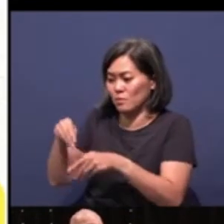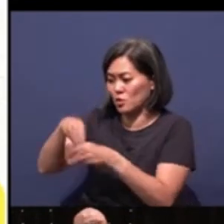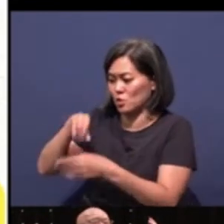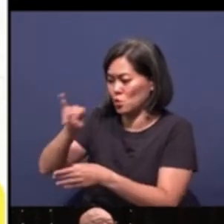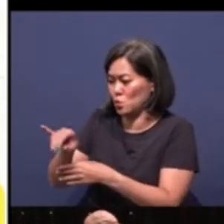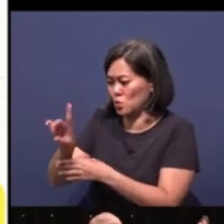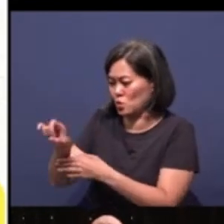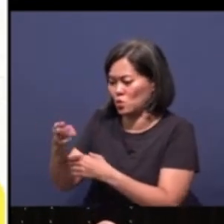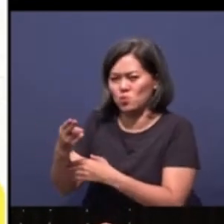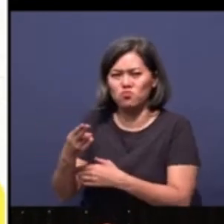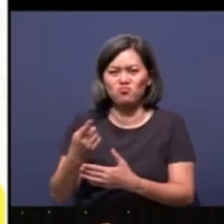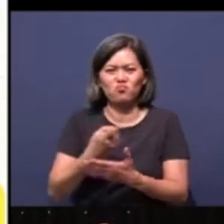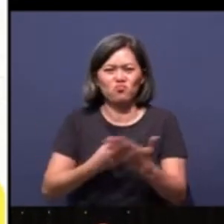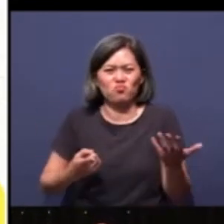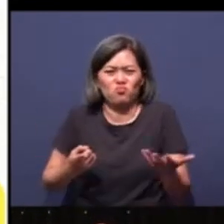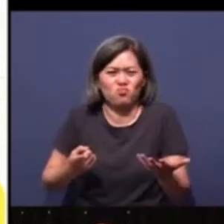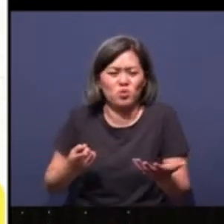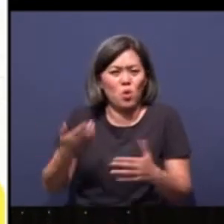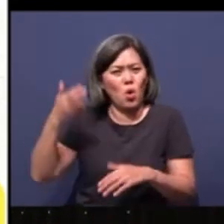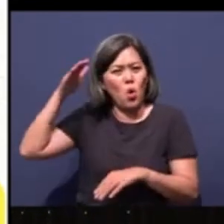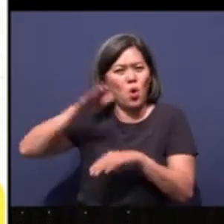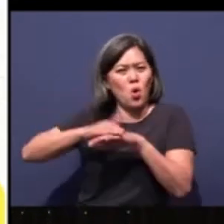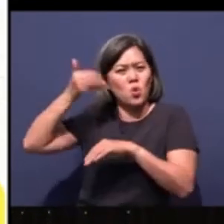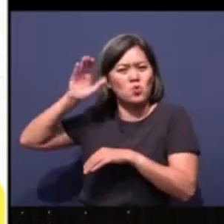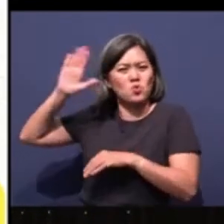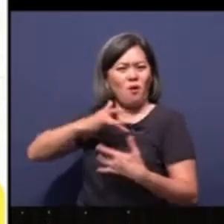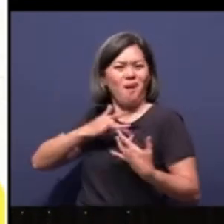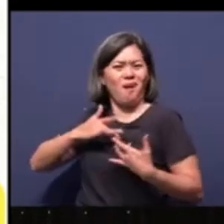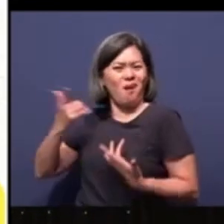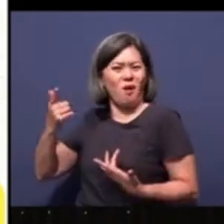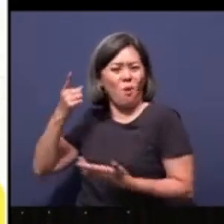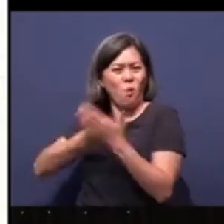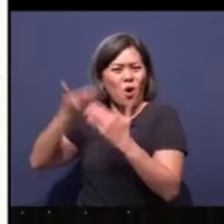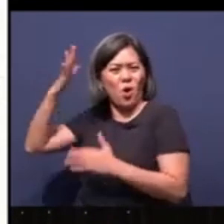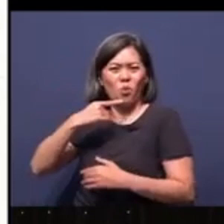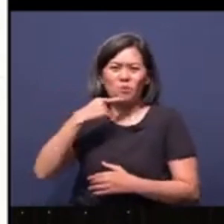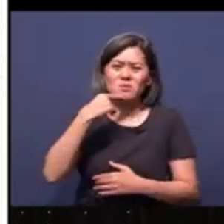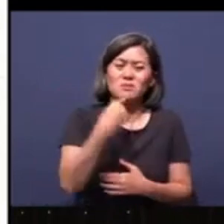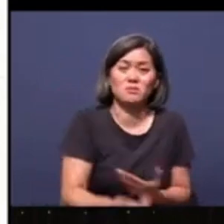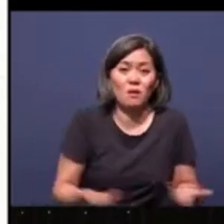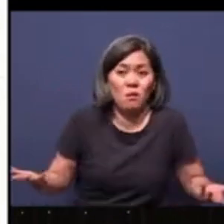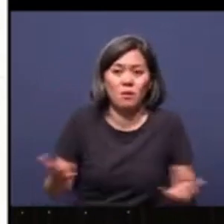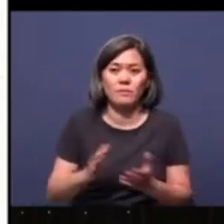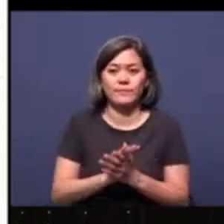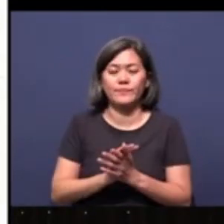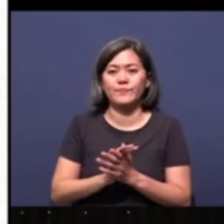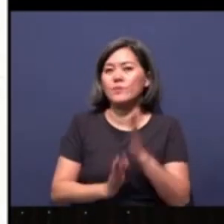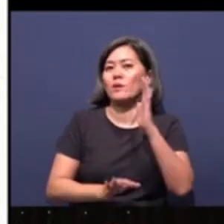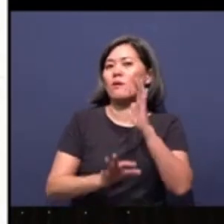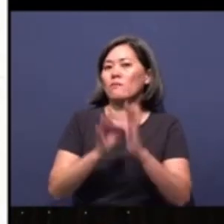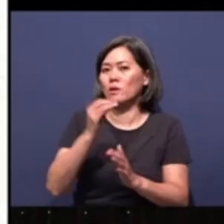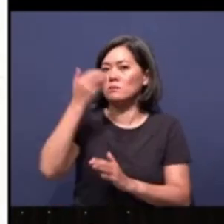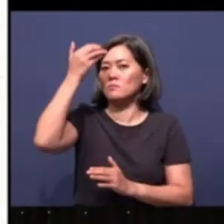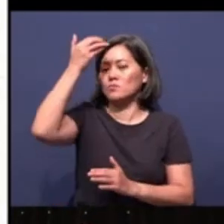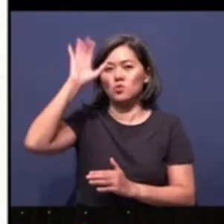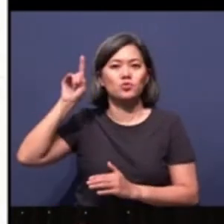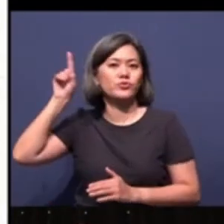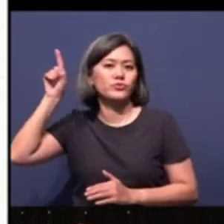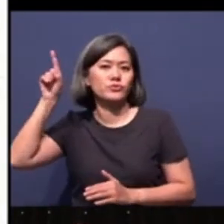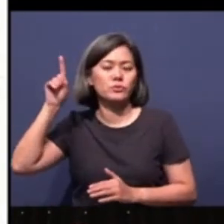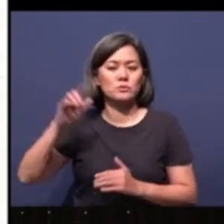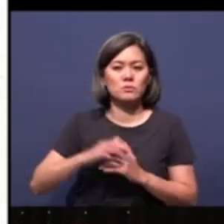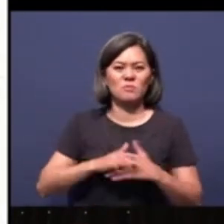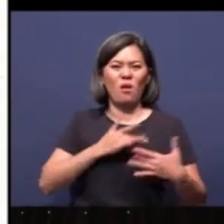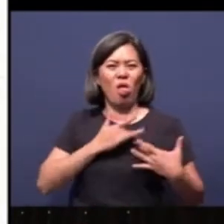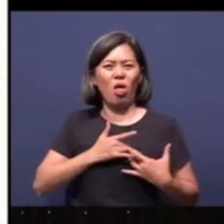So what was exactly on God's heart? What did he say? So let's delve into this. You will find that God's heart